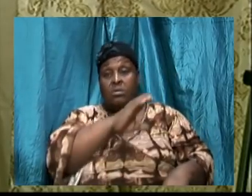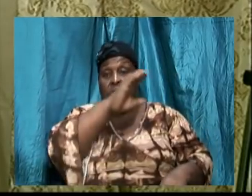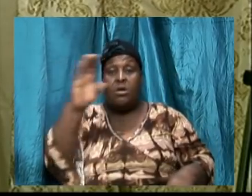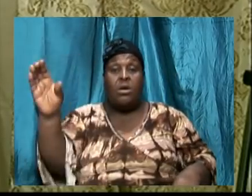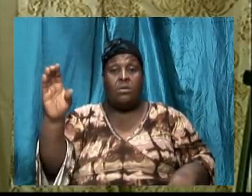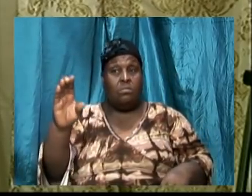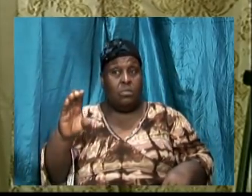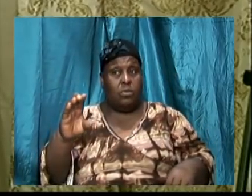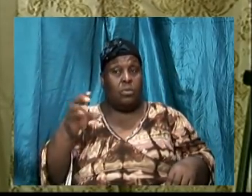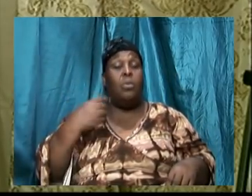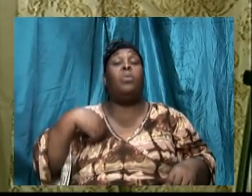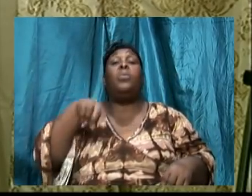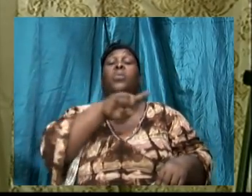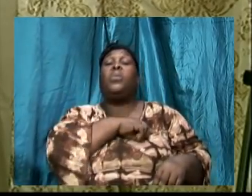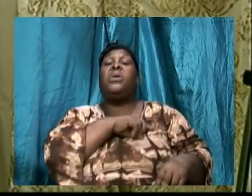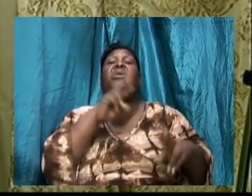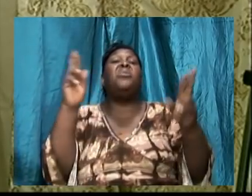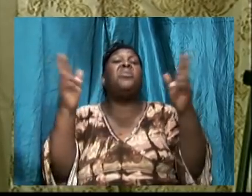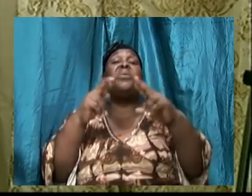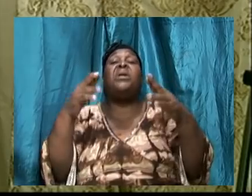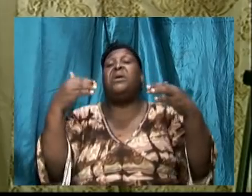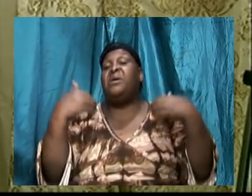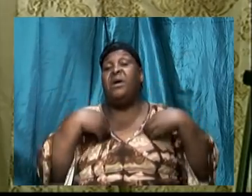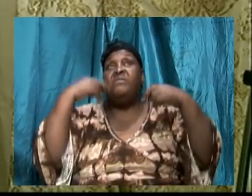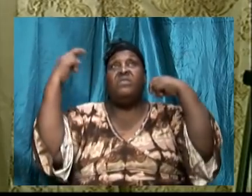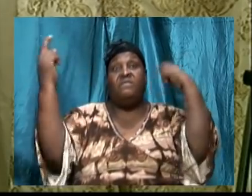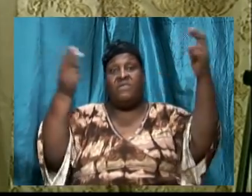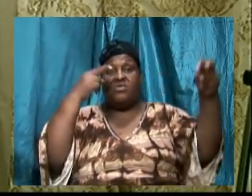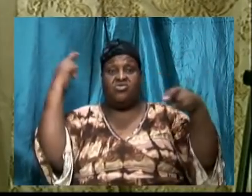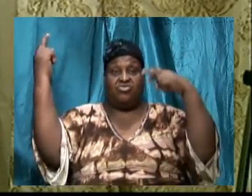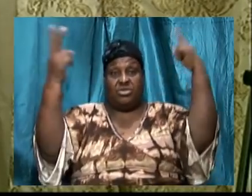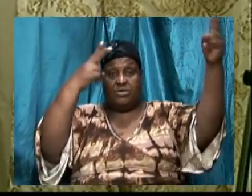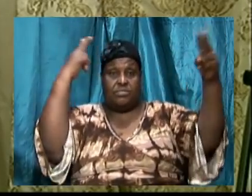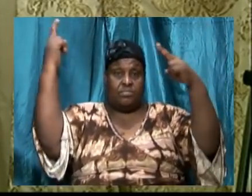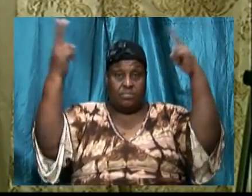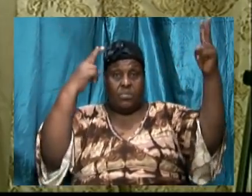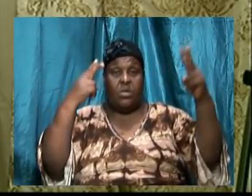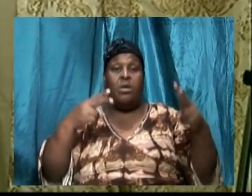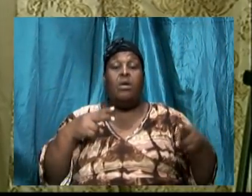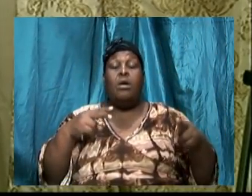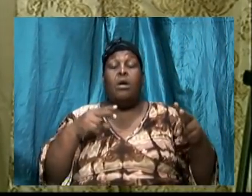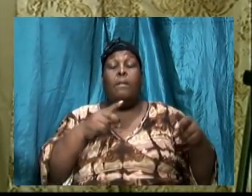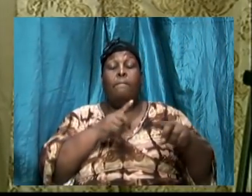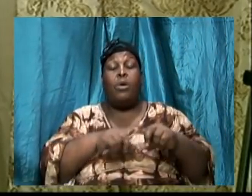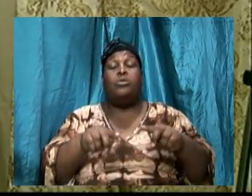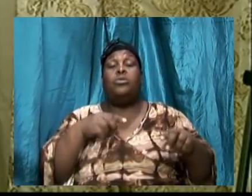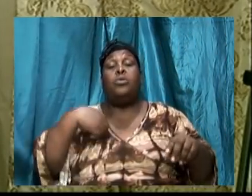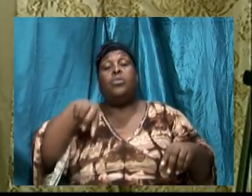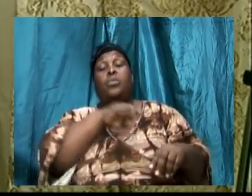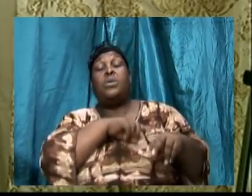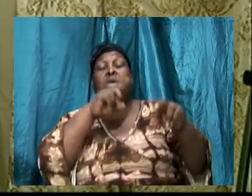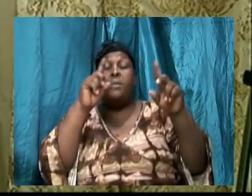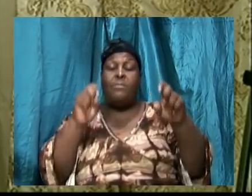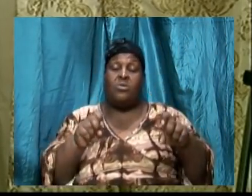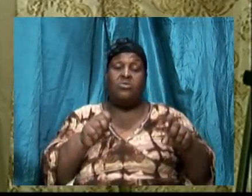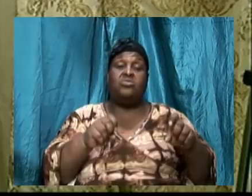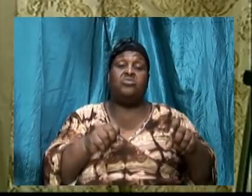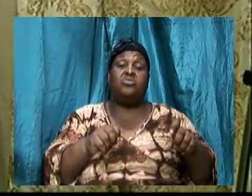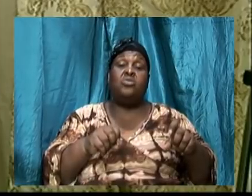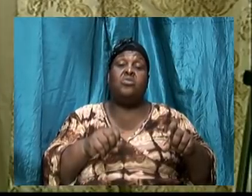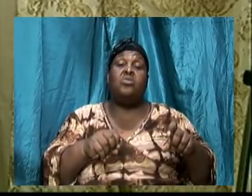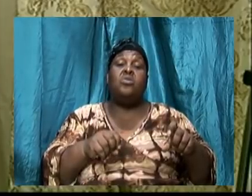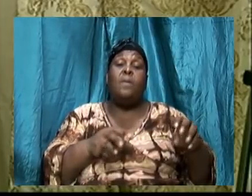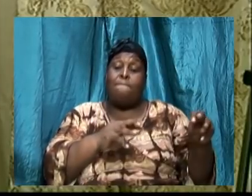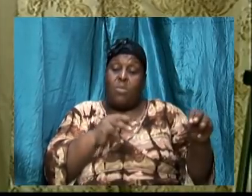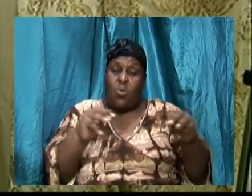But we must move to walk into that victory. And I want to illustrate this with a